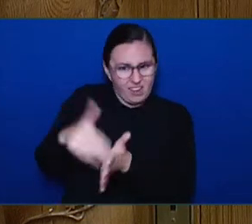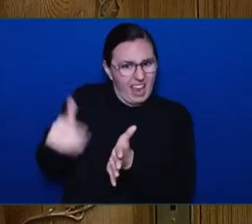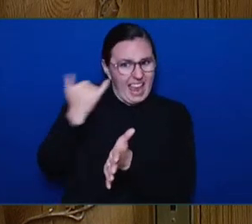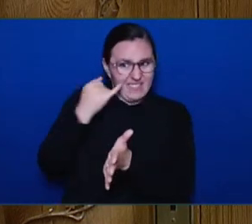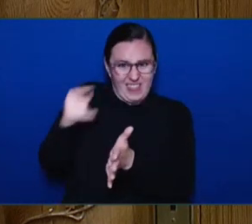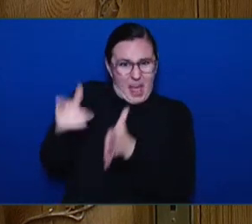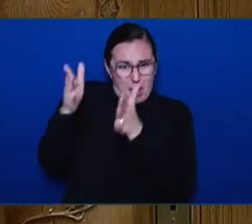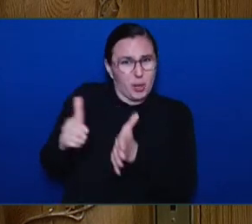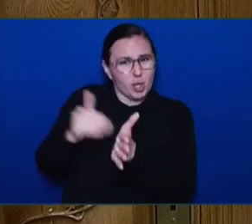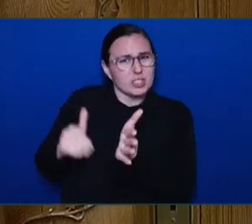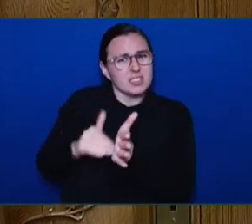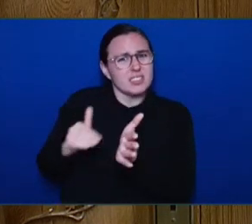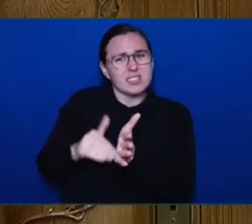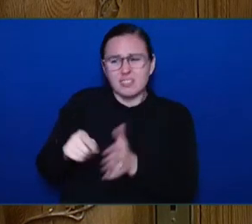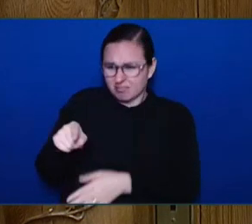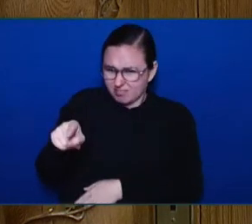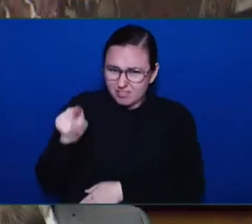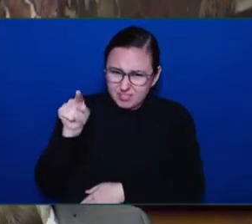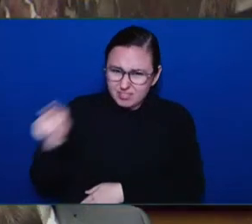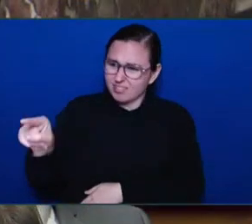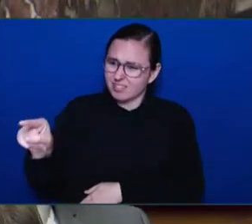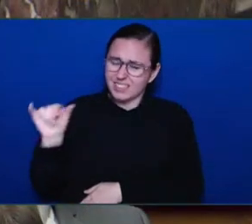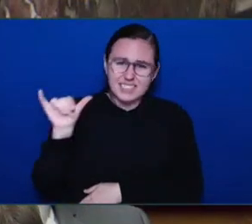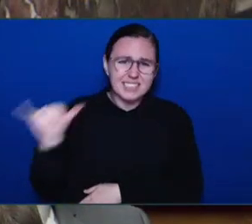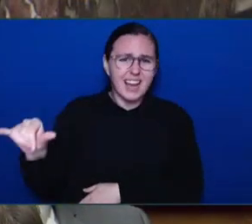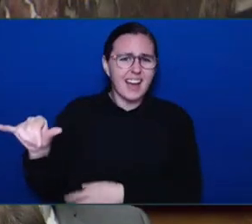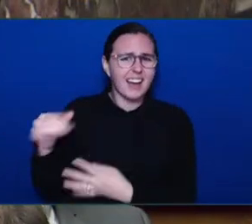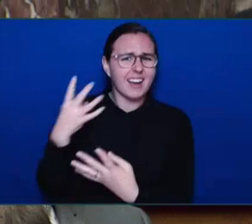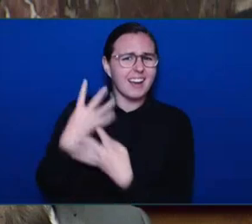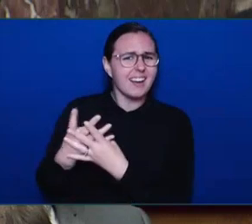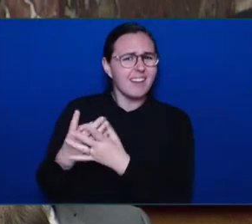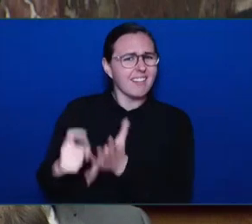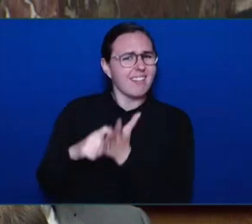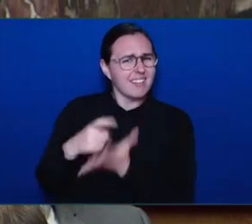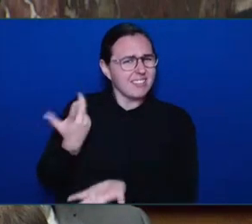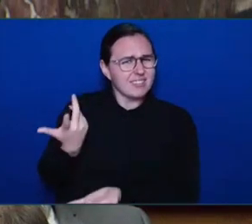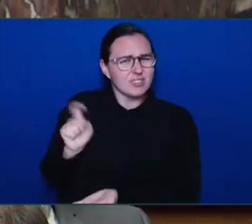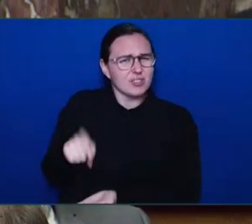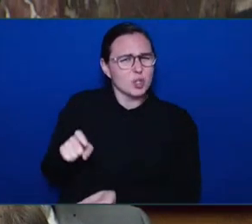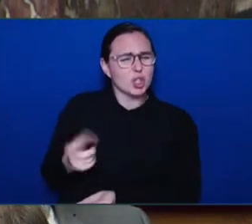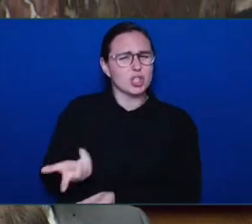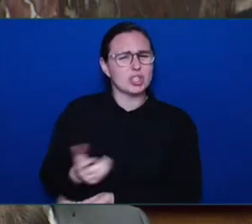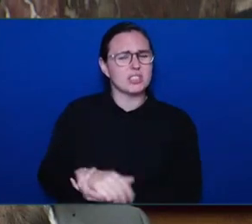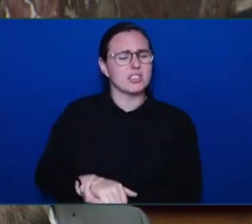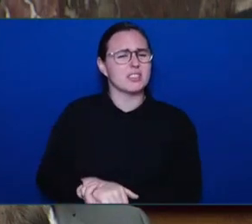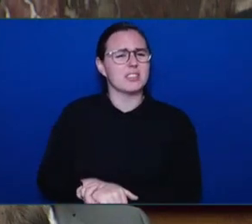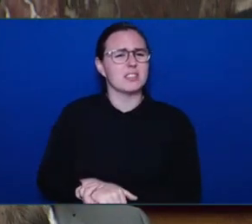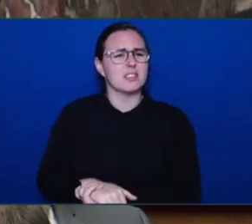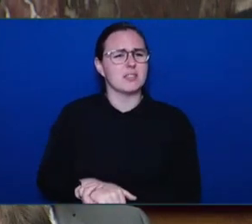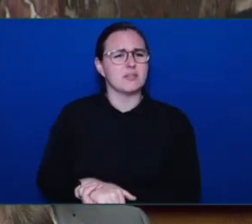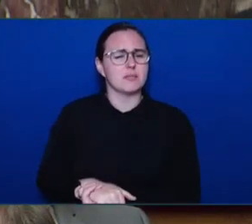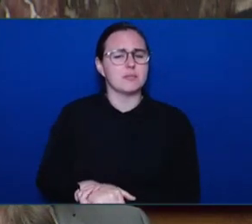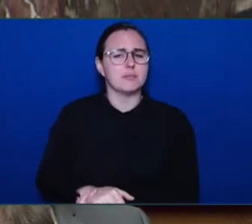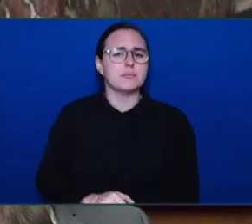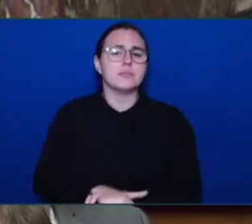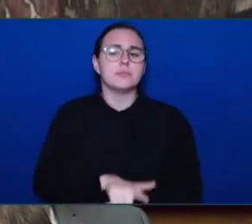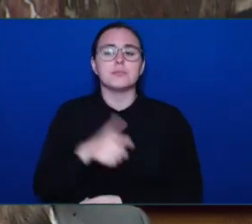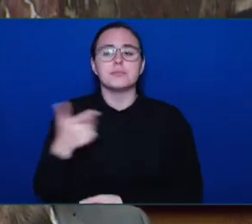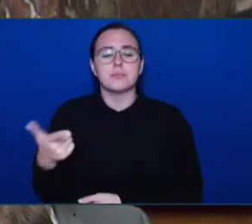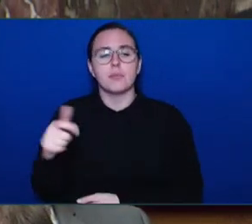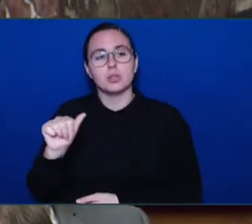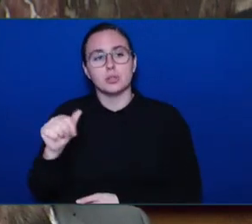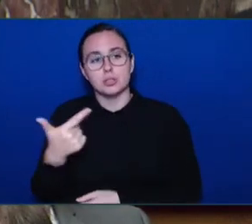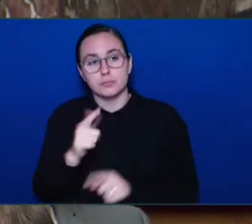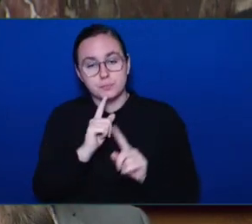Attorney General. Mr. we have the strictest bail policy in all of Canada. In fact the Saskatchewan has